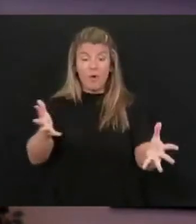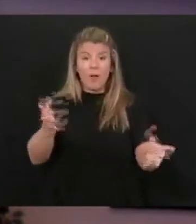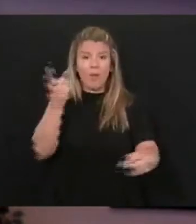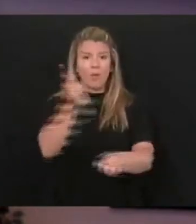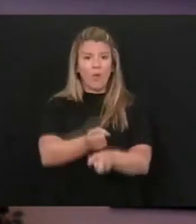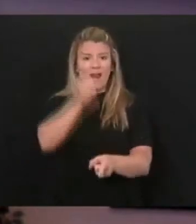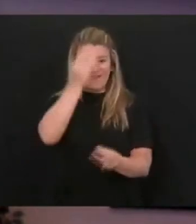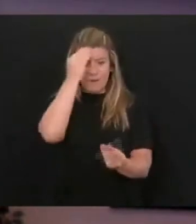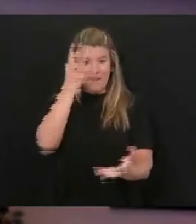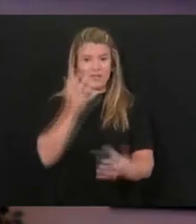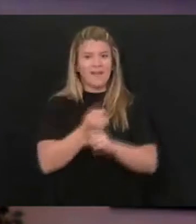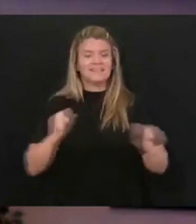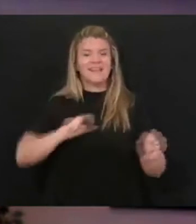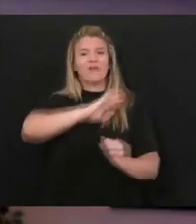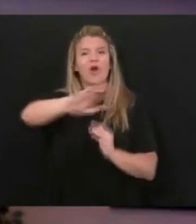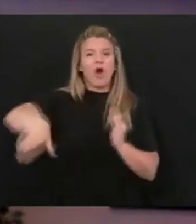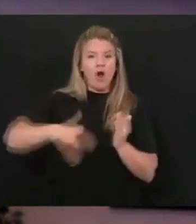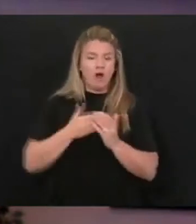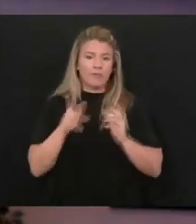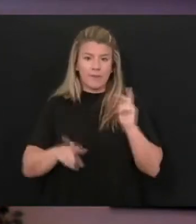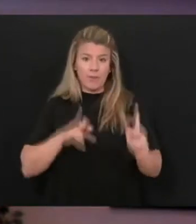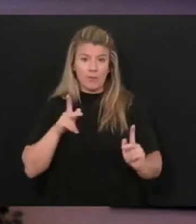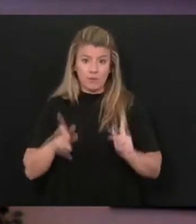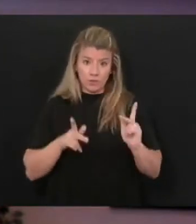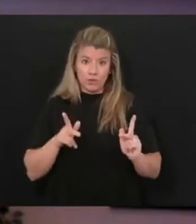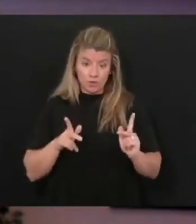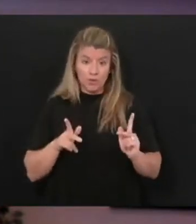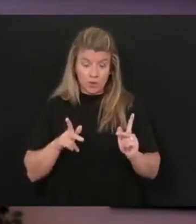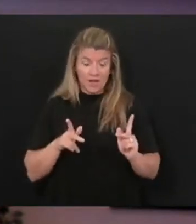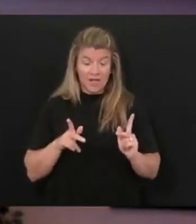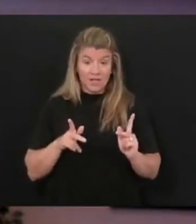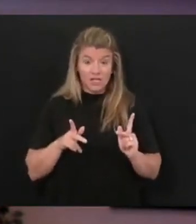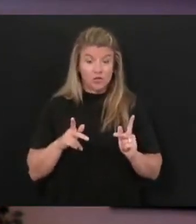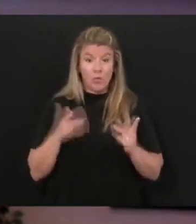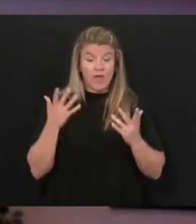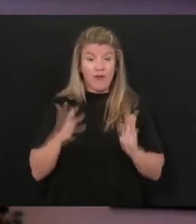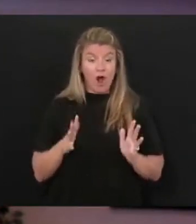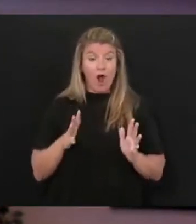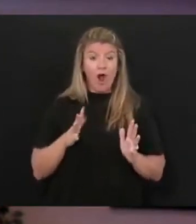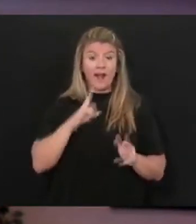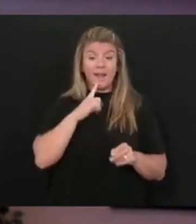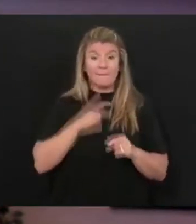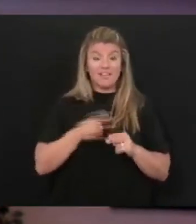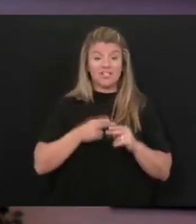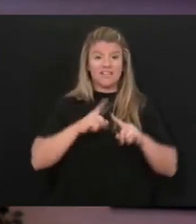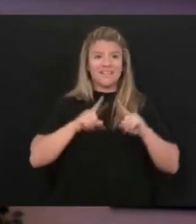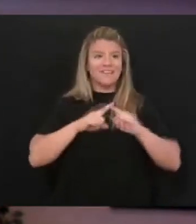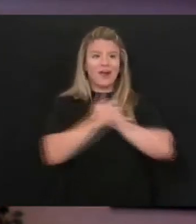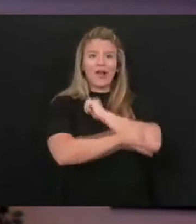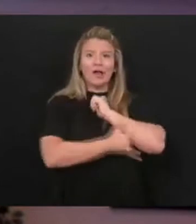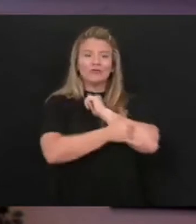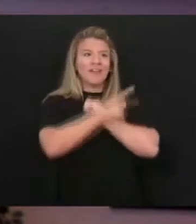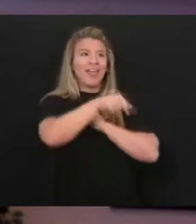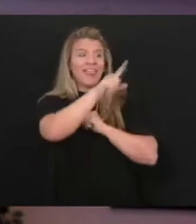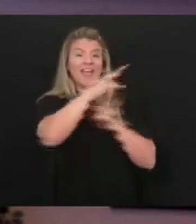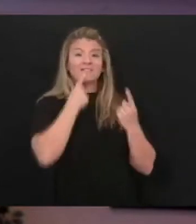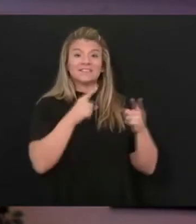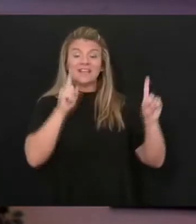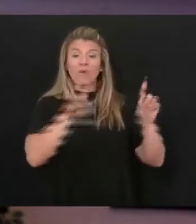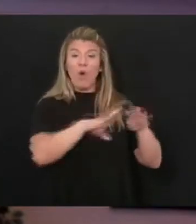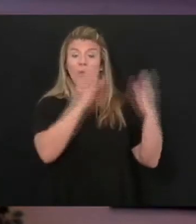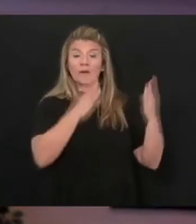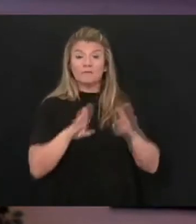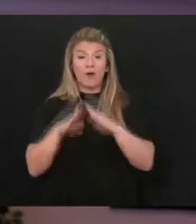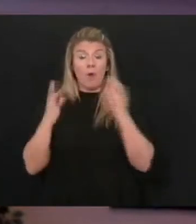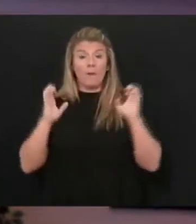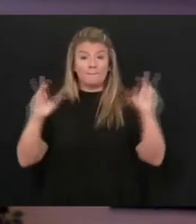And we know that in countries that have successfully navigated this coming back out and, in